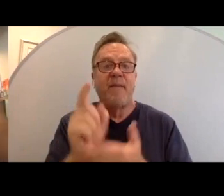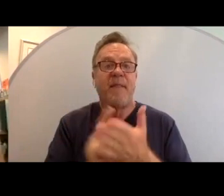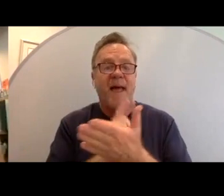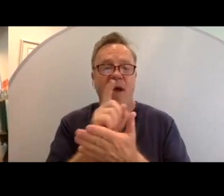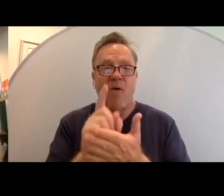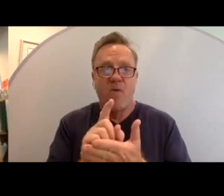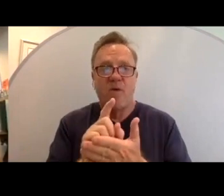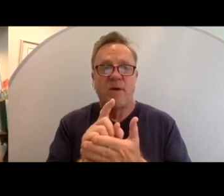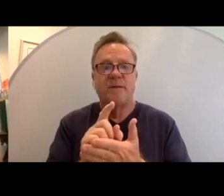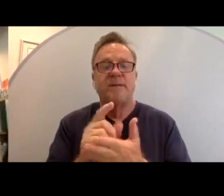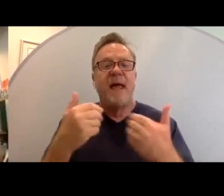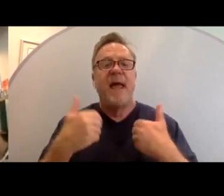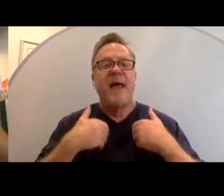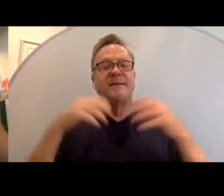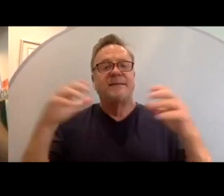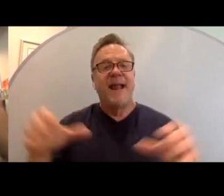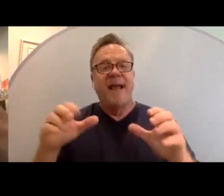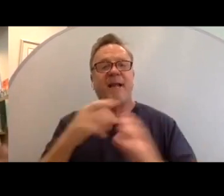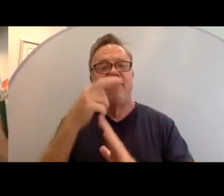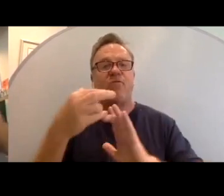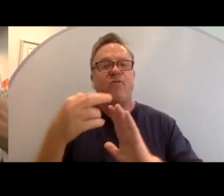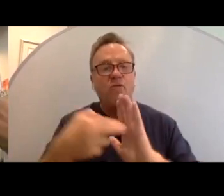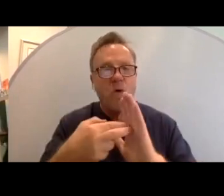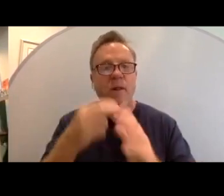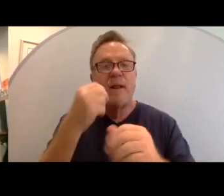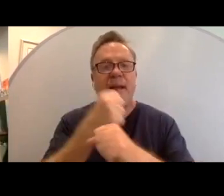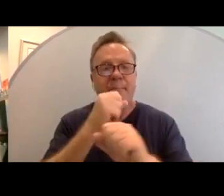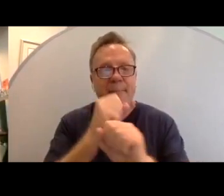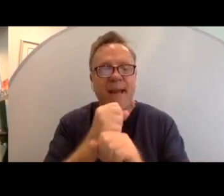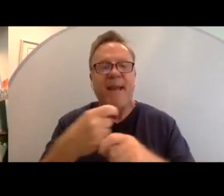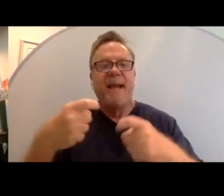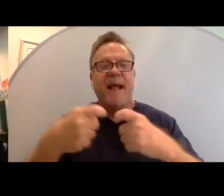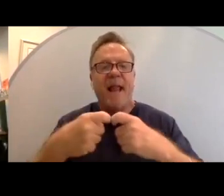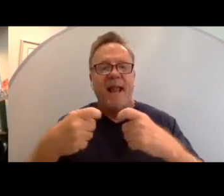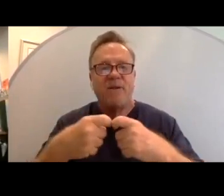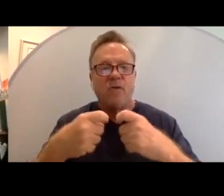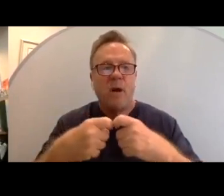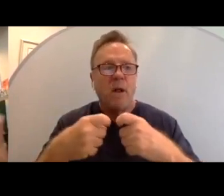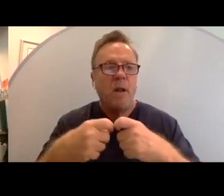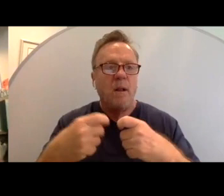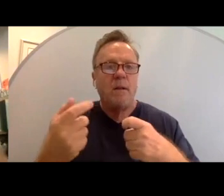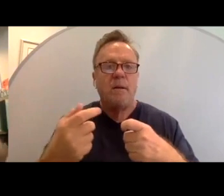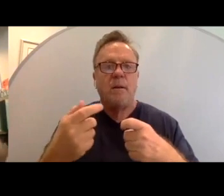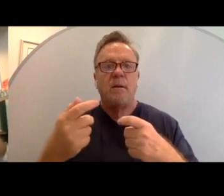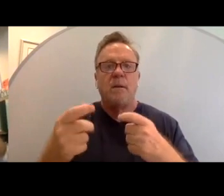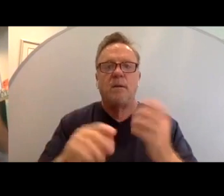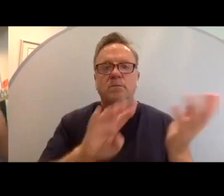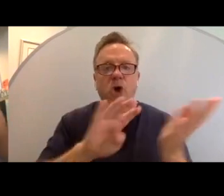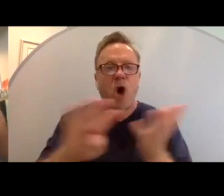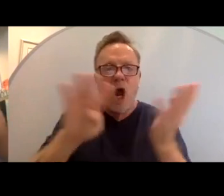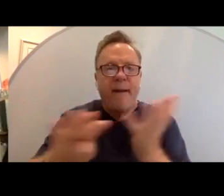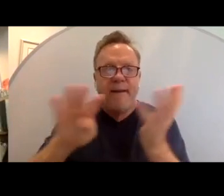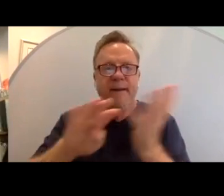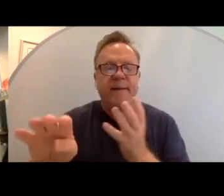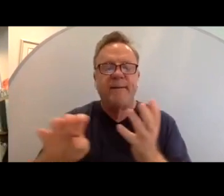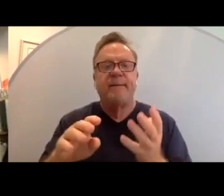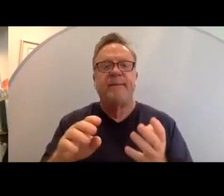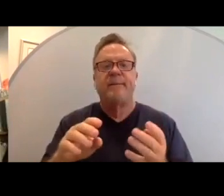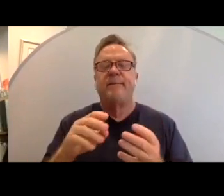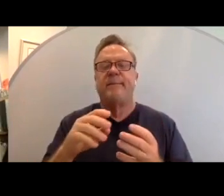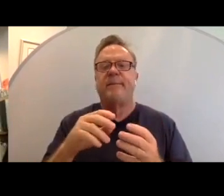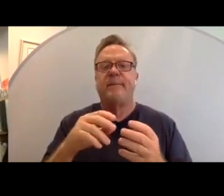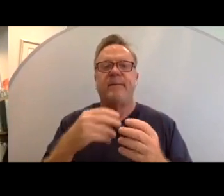takes an active role in making electrical current flow, in making electrical